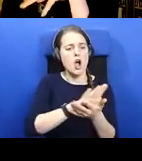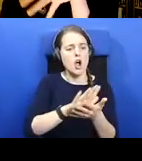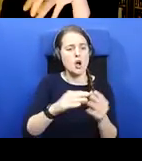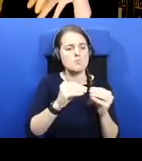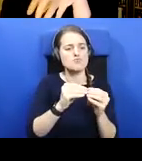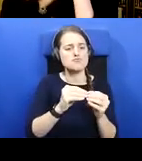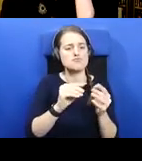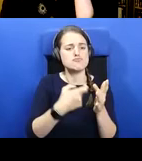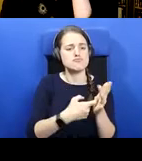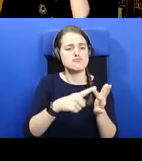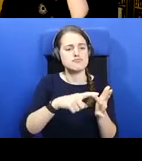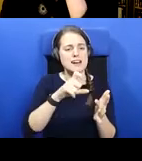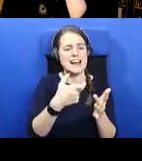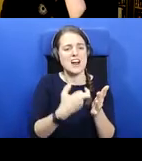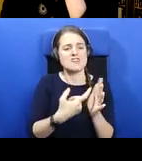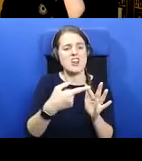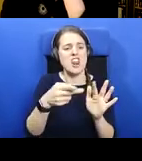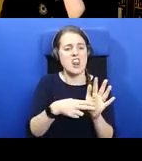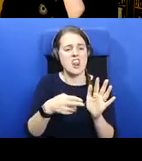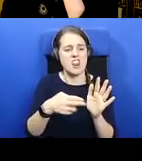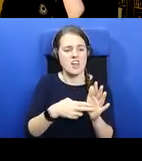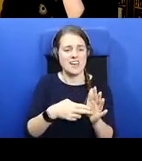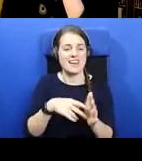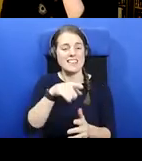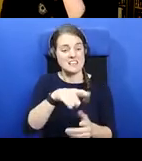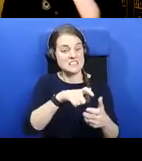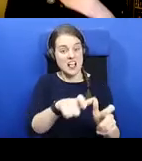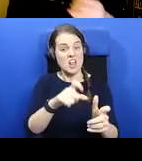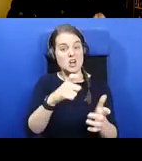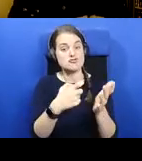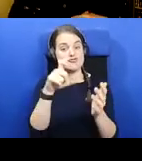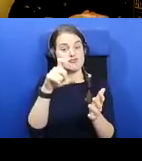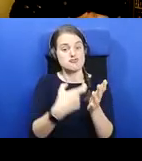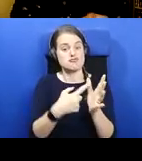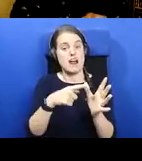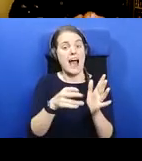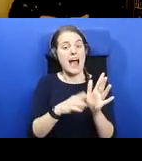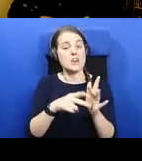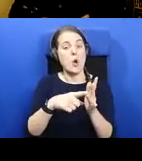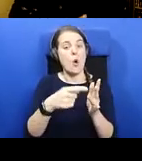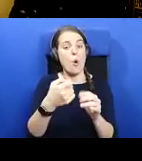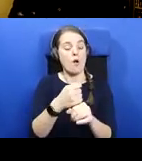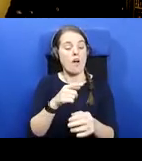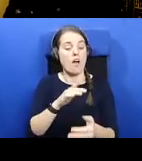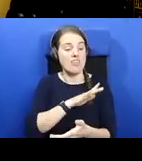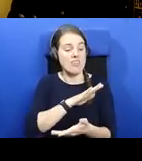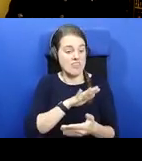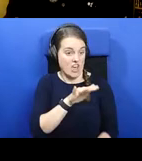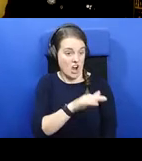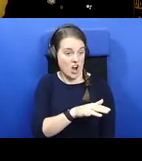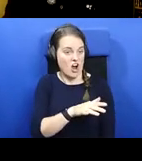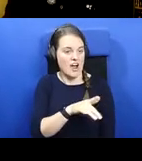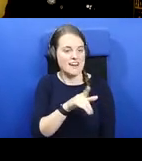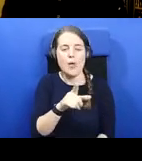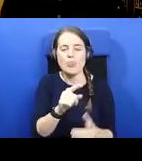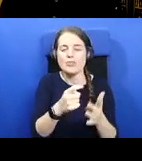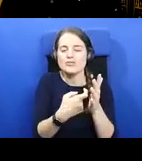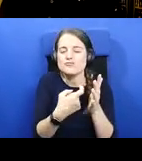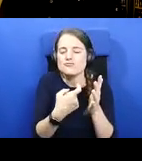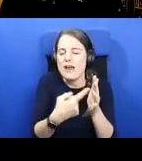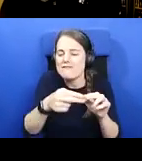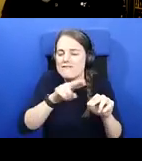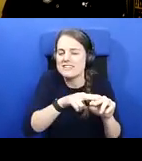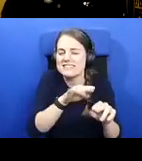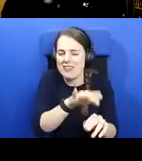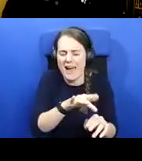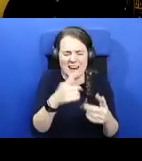There's still a Cranogue there. And there's a reference to it, which took me a while to track down in one